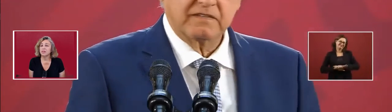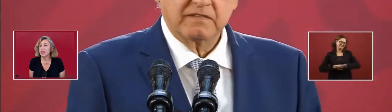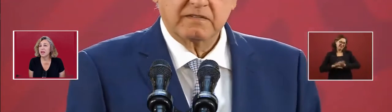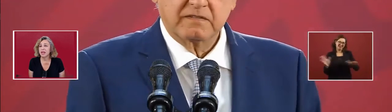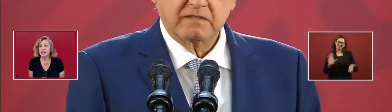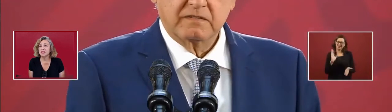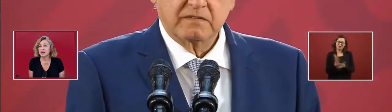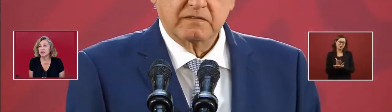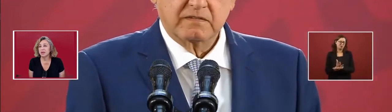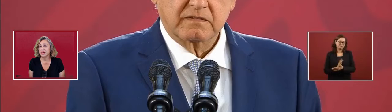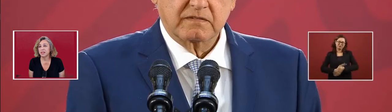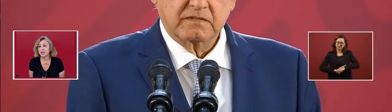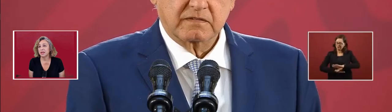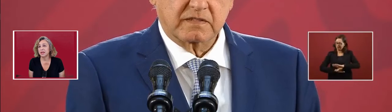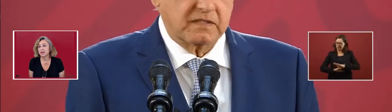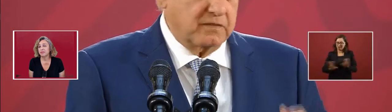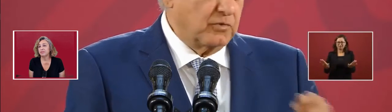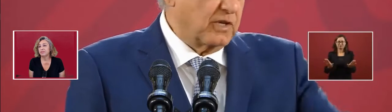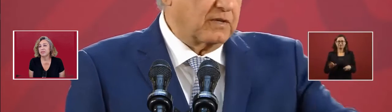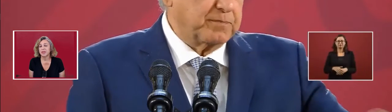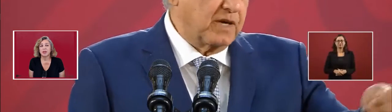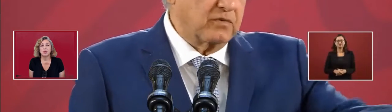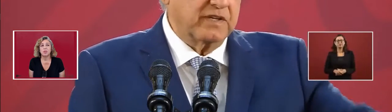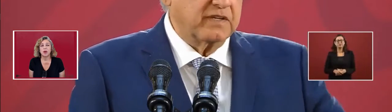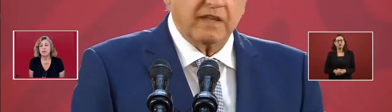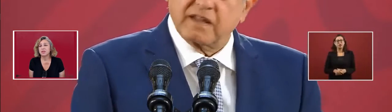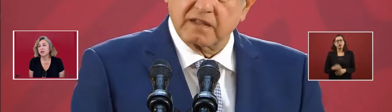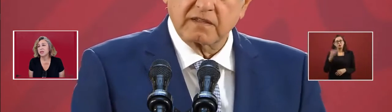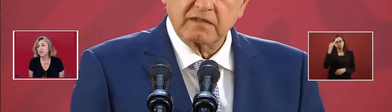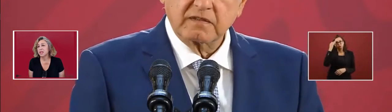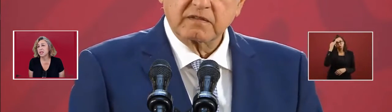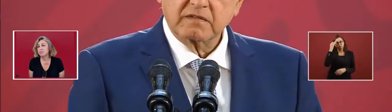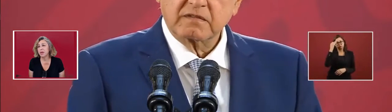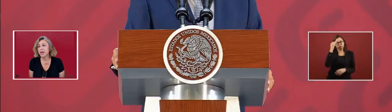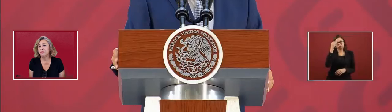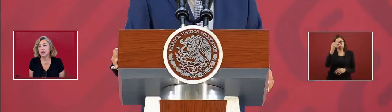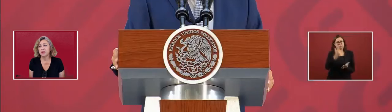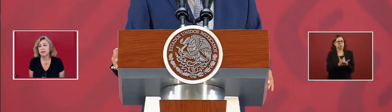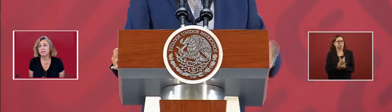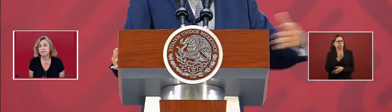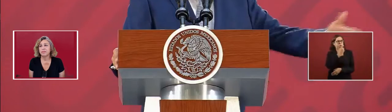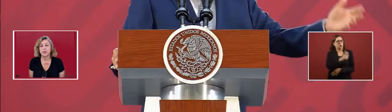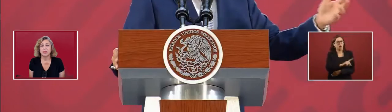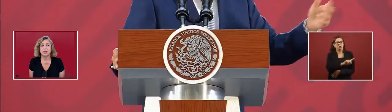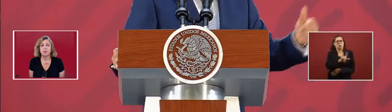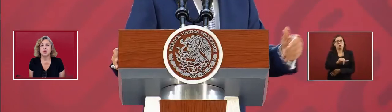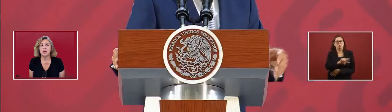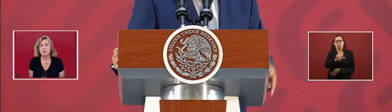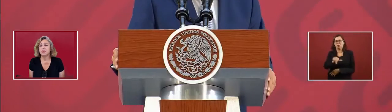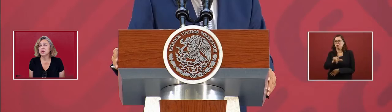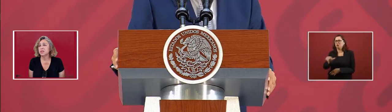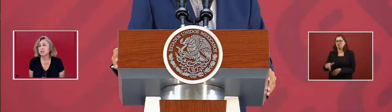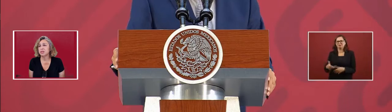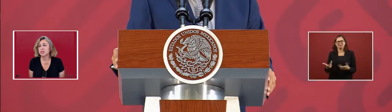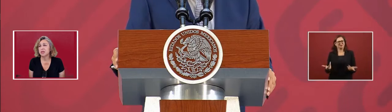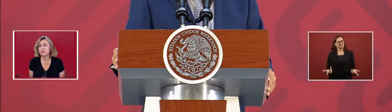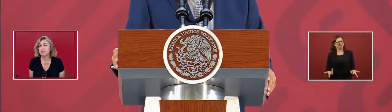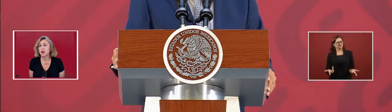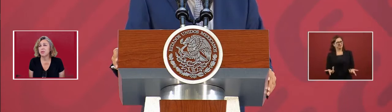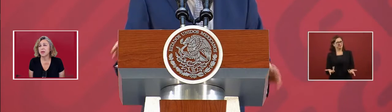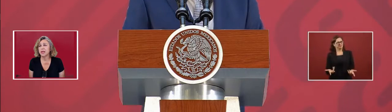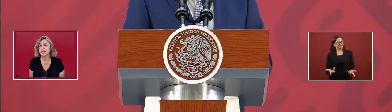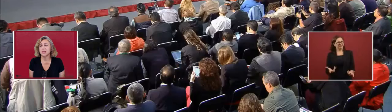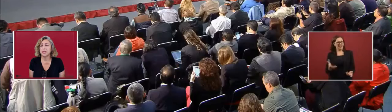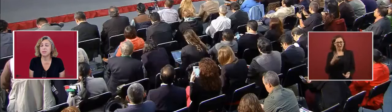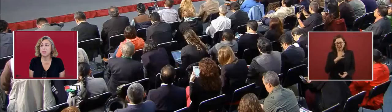So that ends now in Hacienda. Why are you going to delay the payment? We have the resources enough.